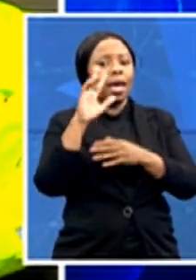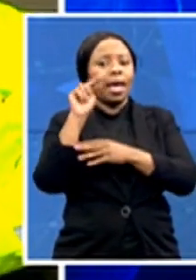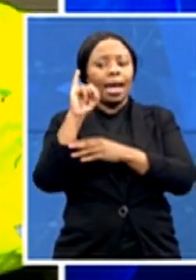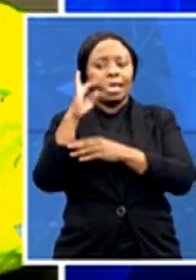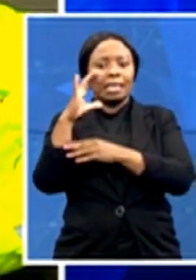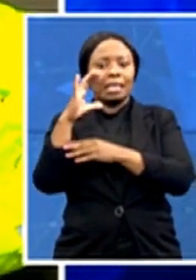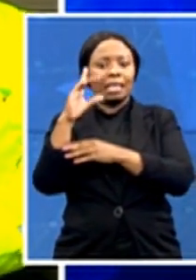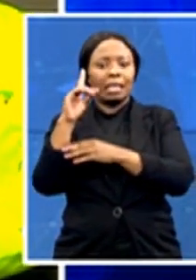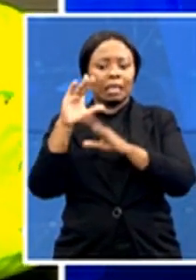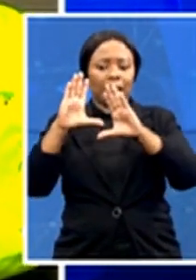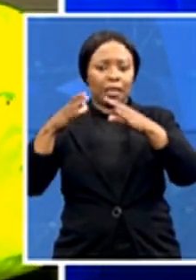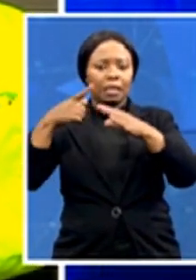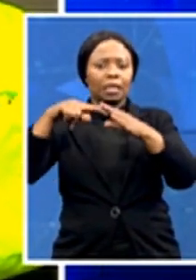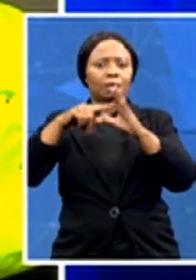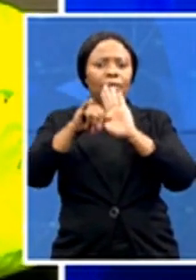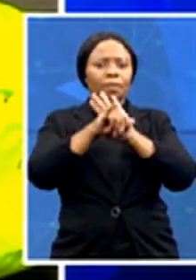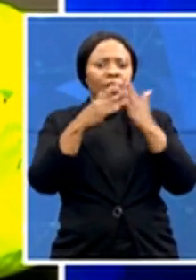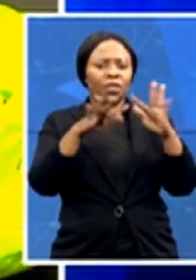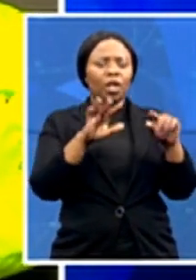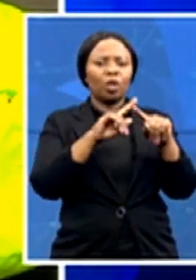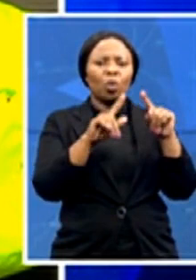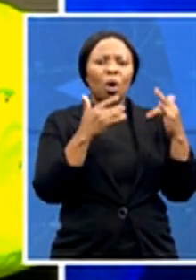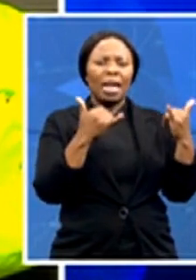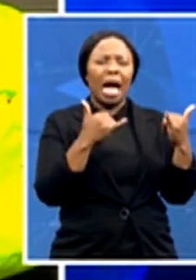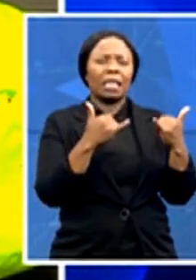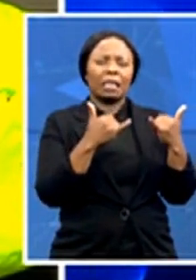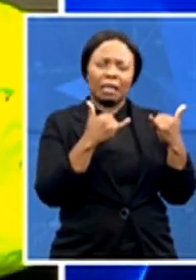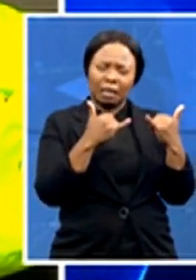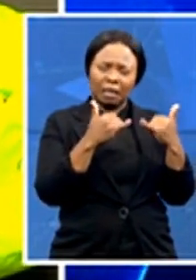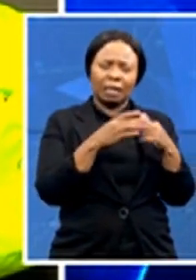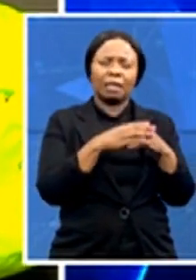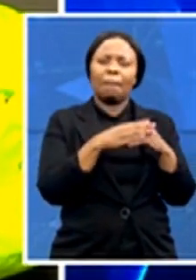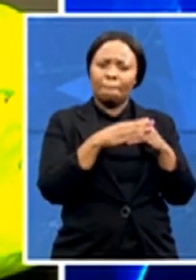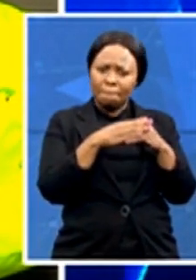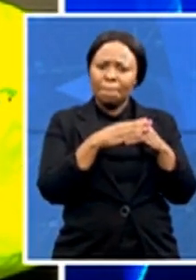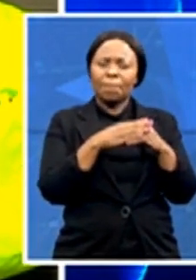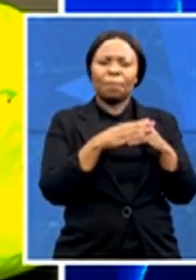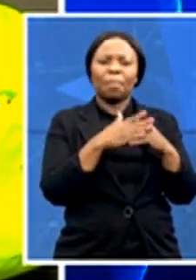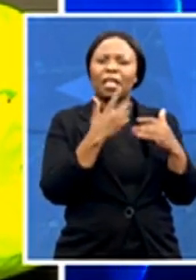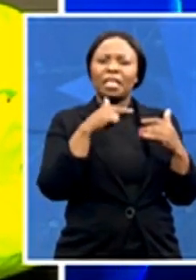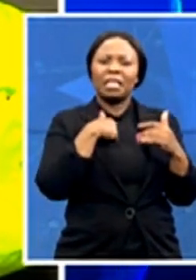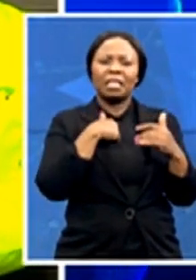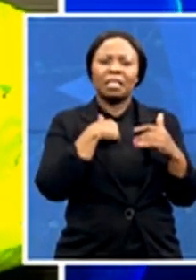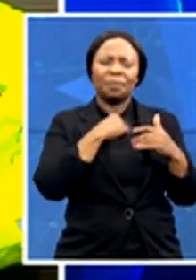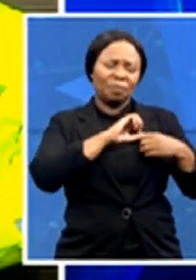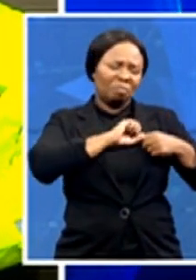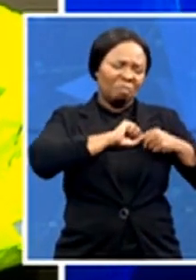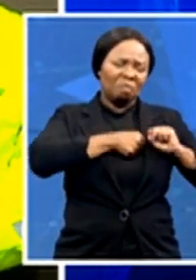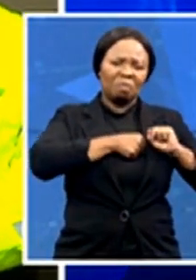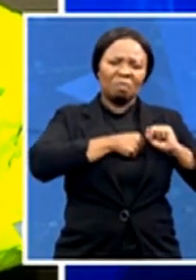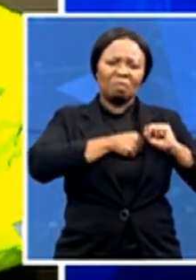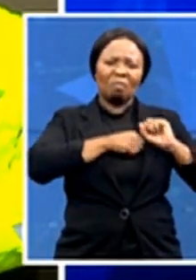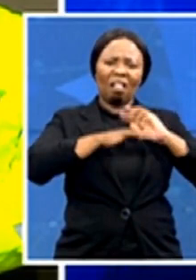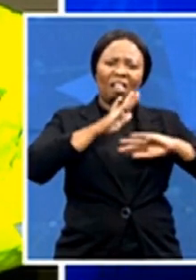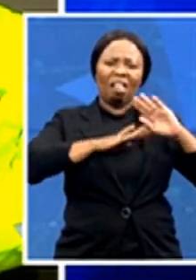to resist that urge to become numb to the sorrow. We have to get to a better place. How do we do that? Scientists